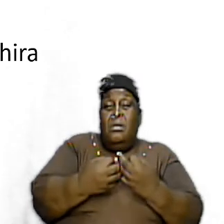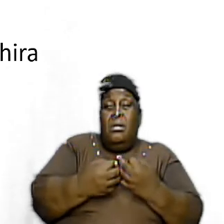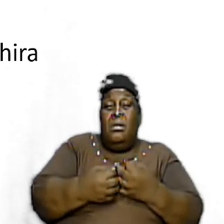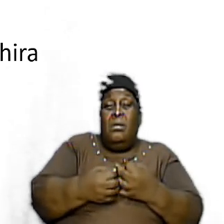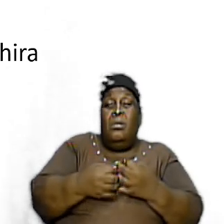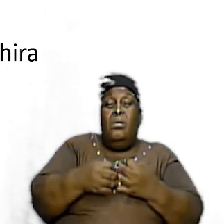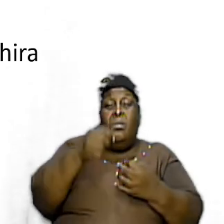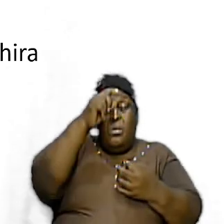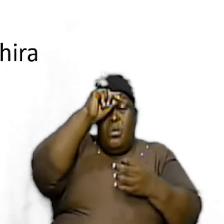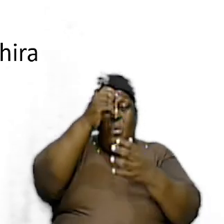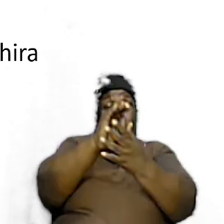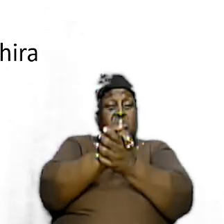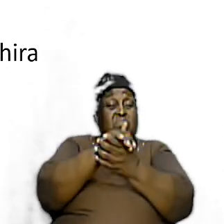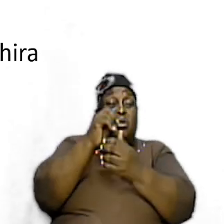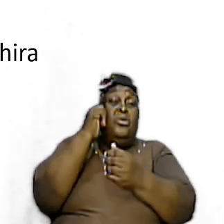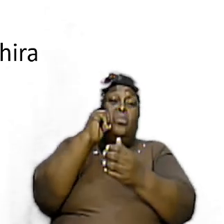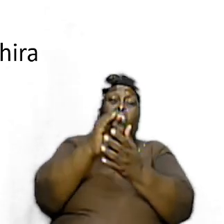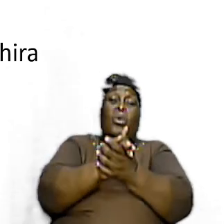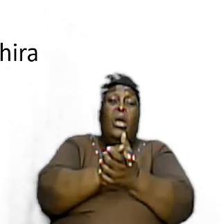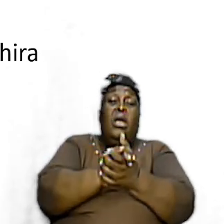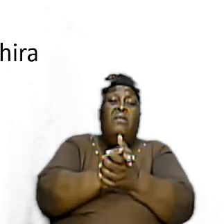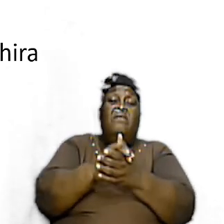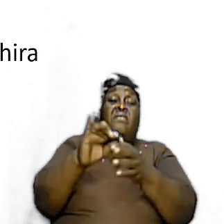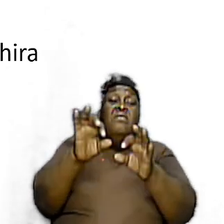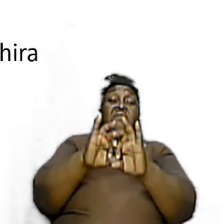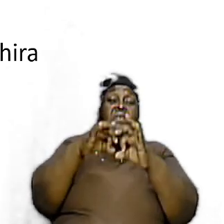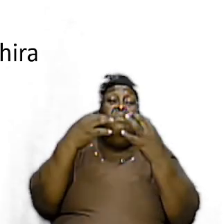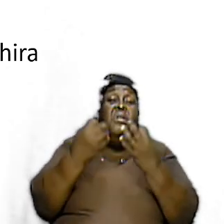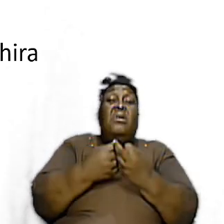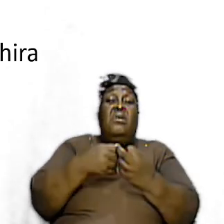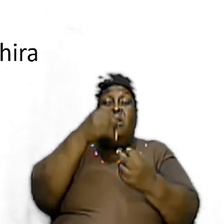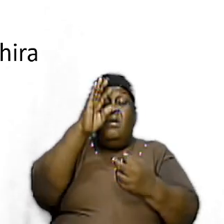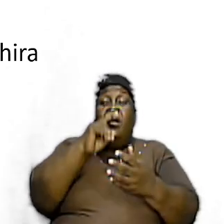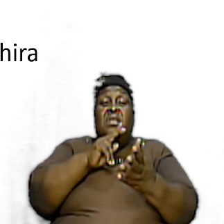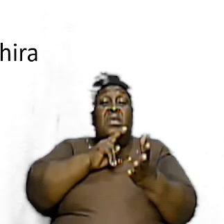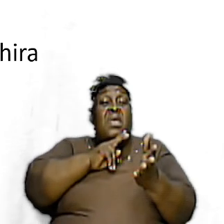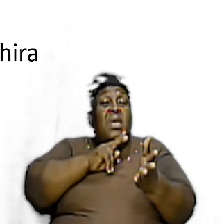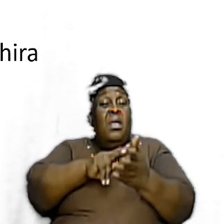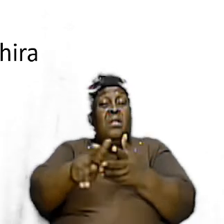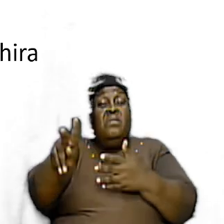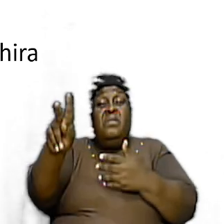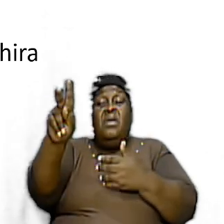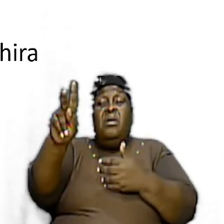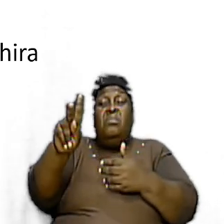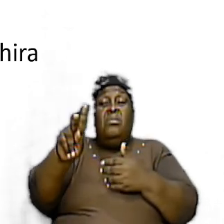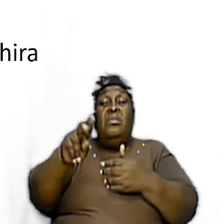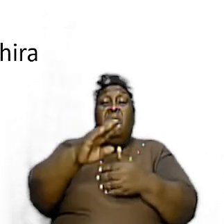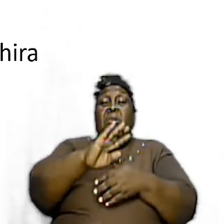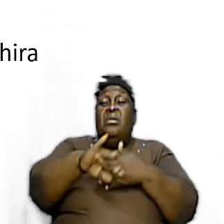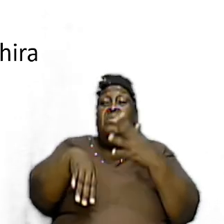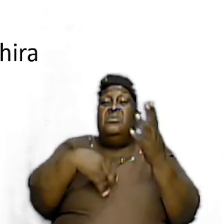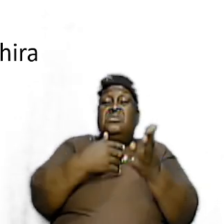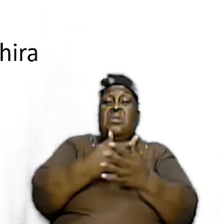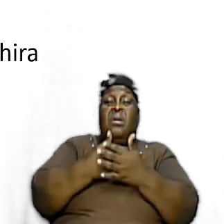whether you are by yourself or by your family you better be careful brothers and sisters we all must be careful how we treat the business of God and how we